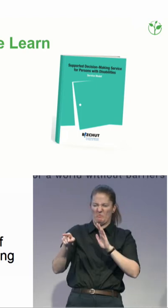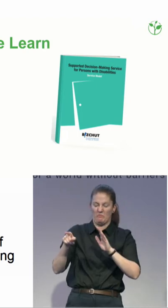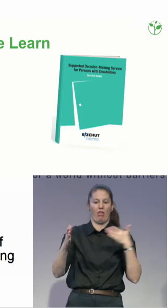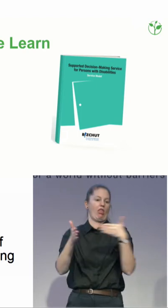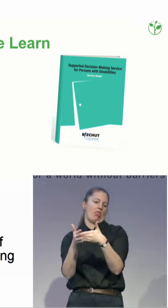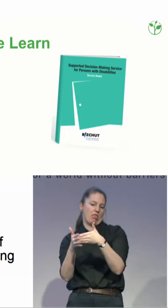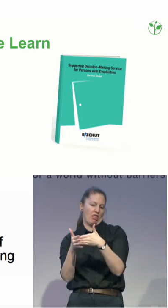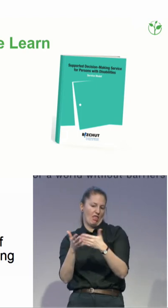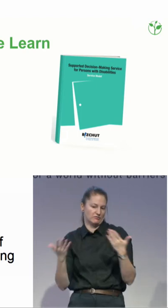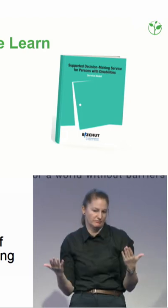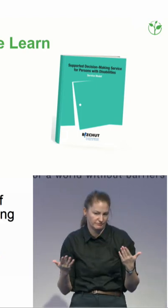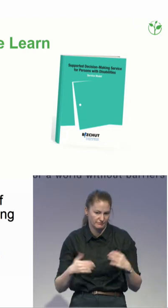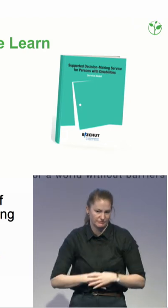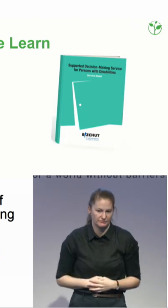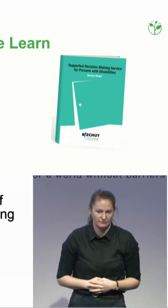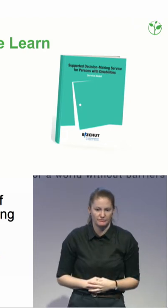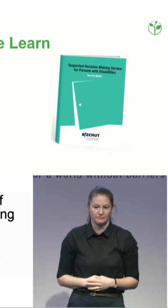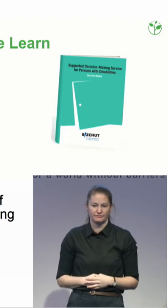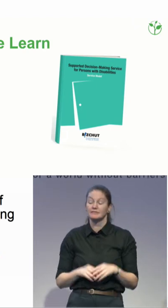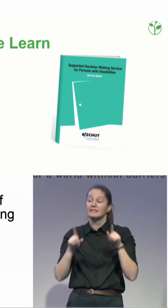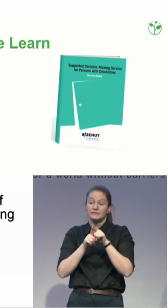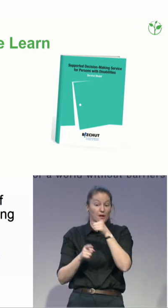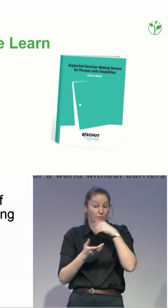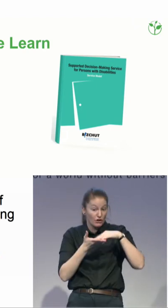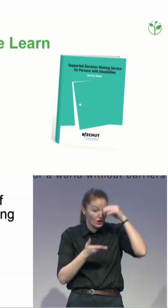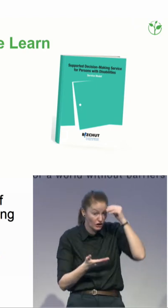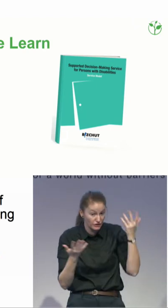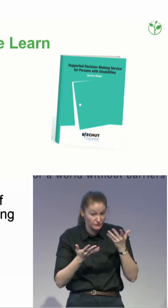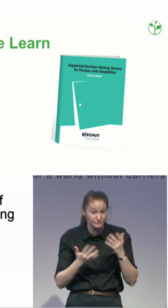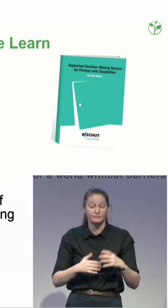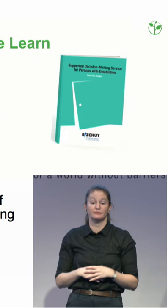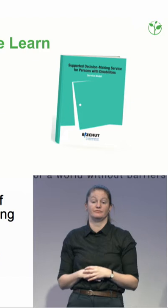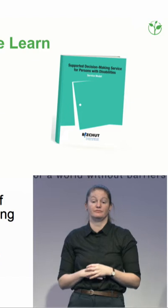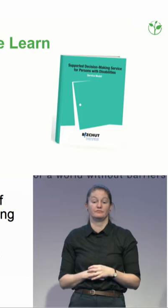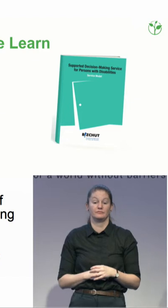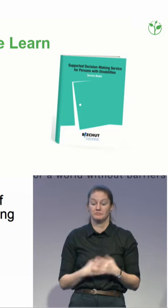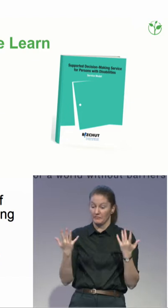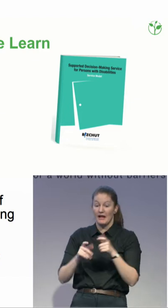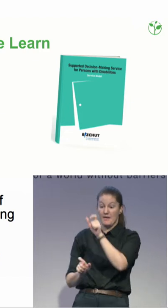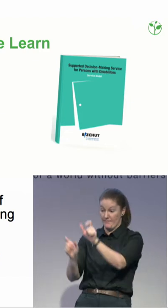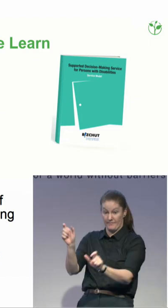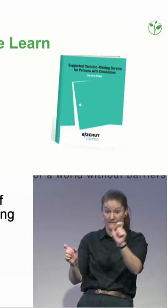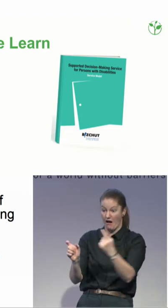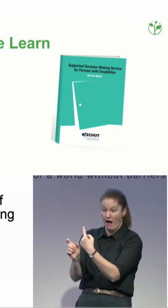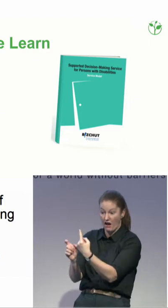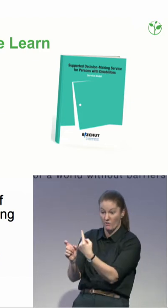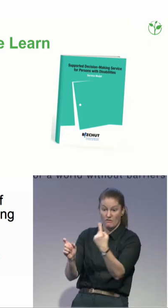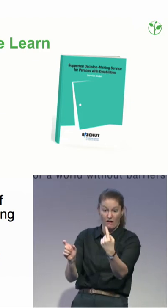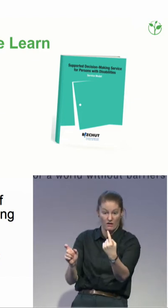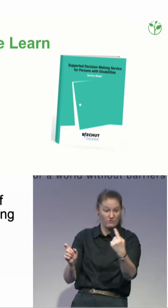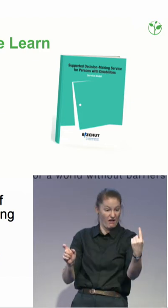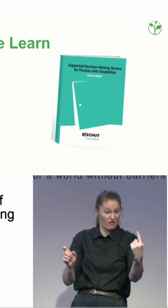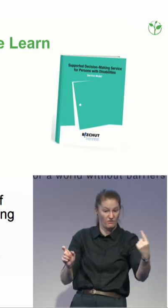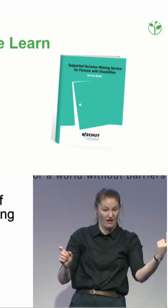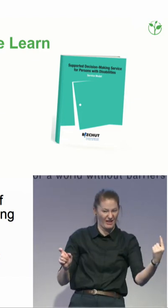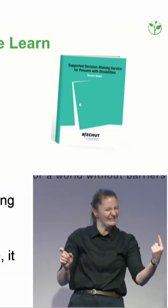chance of someone making decisions over his life, it means you have to have the support of a wider